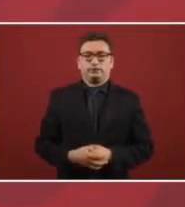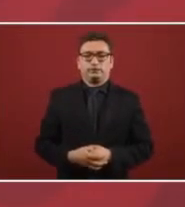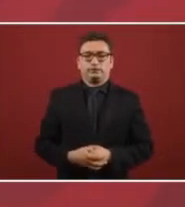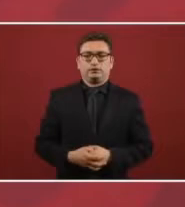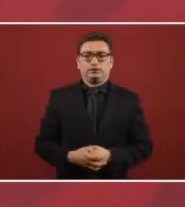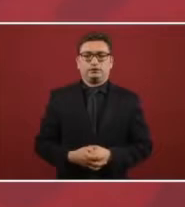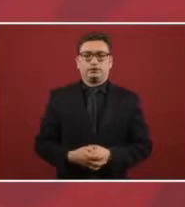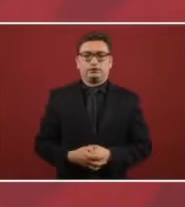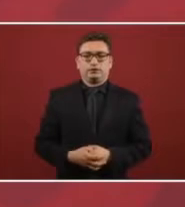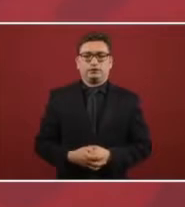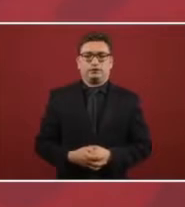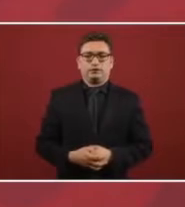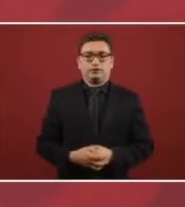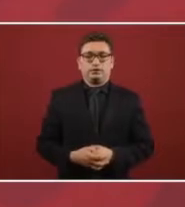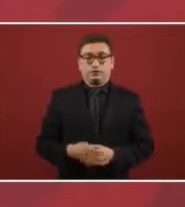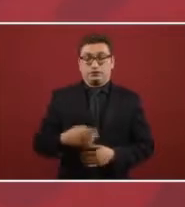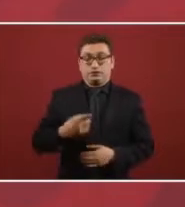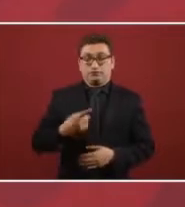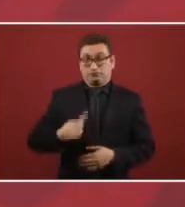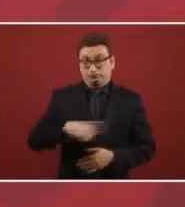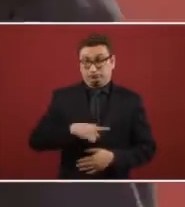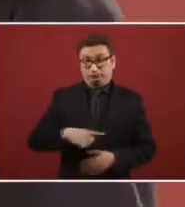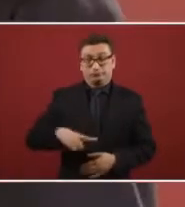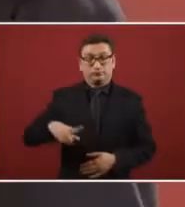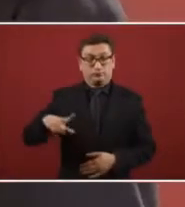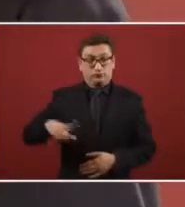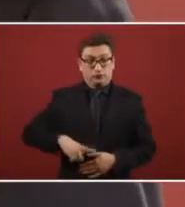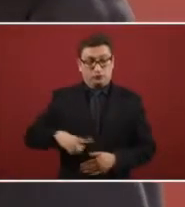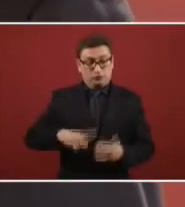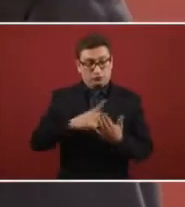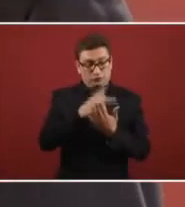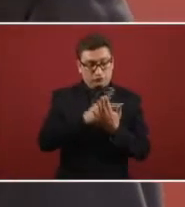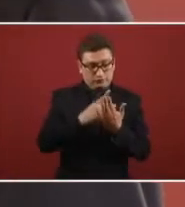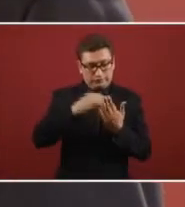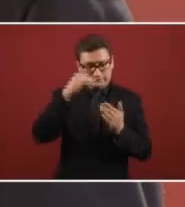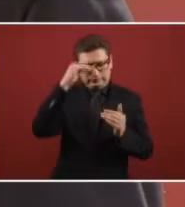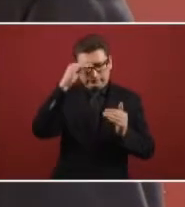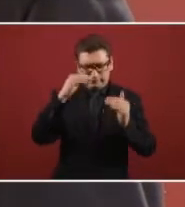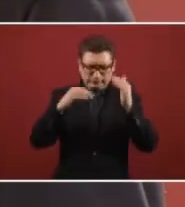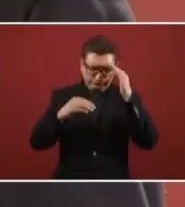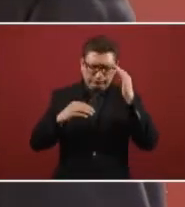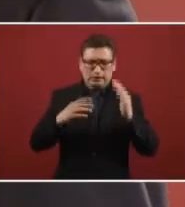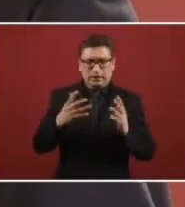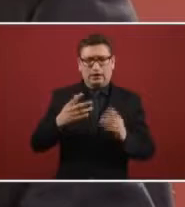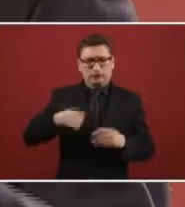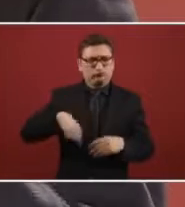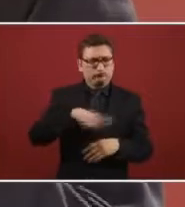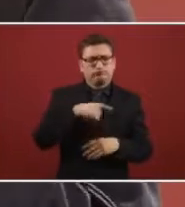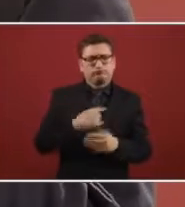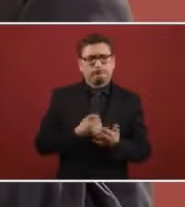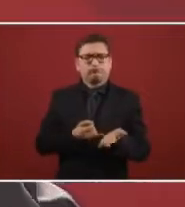as the mechanic of government it was decided